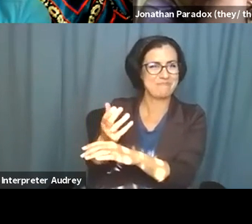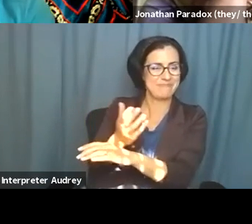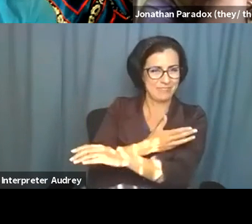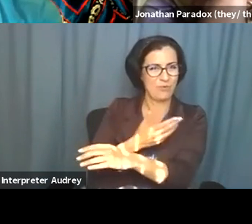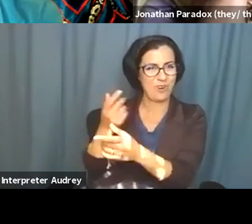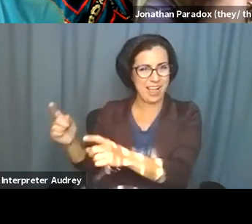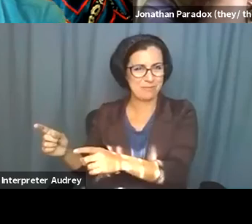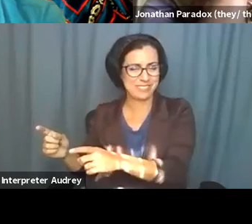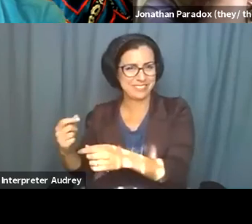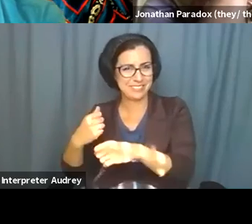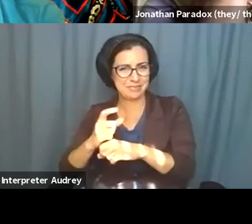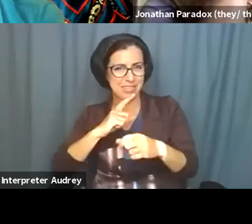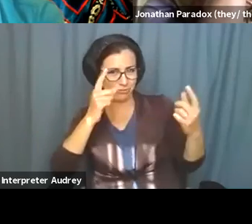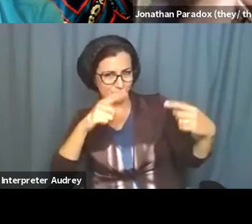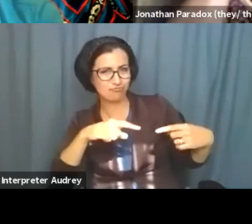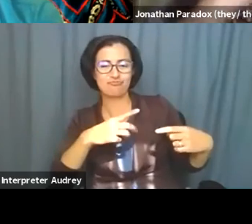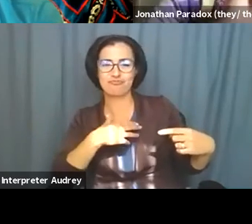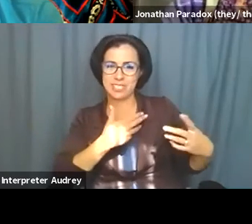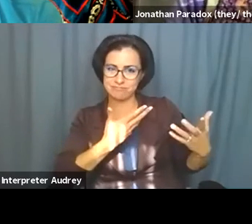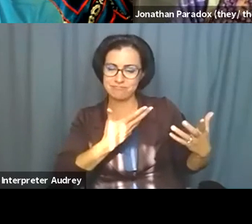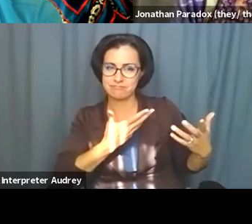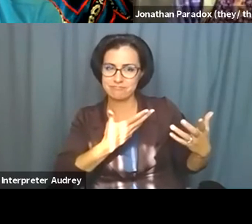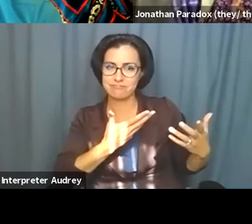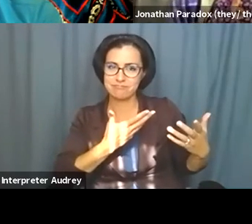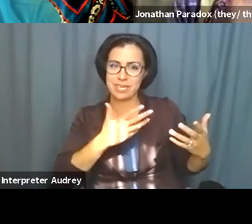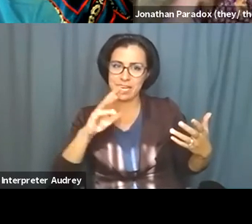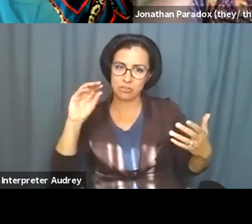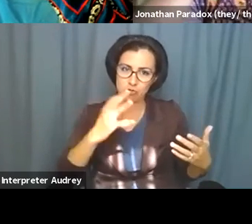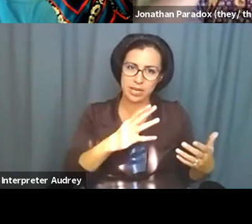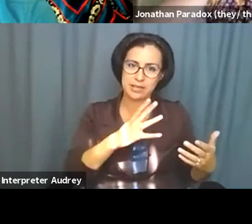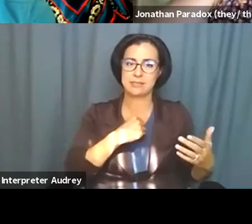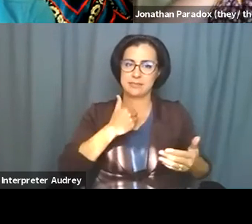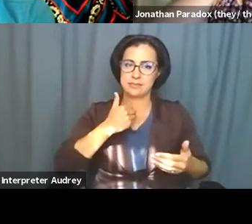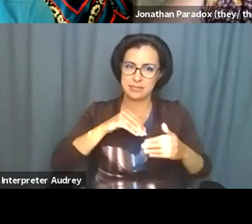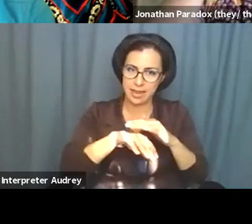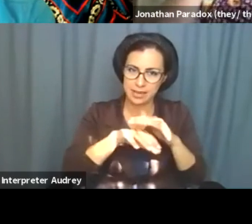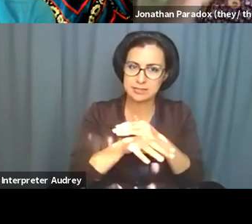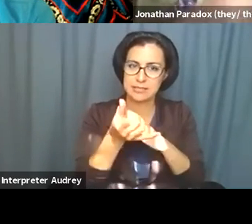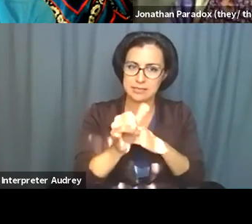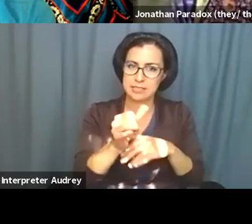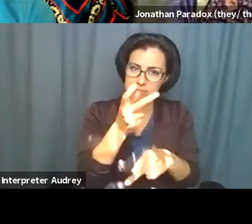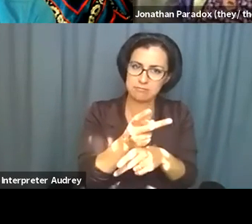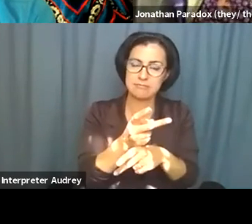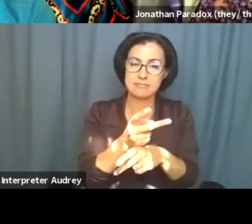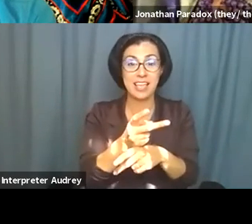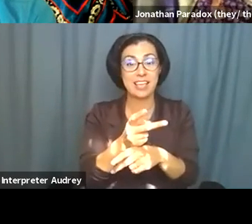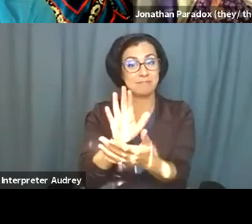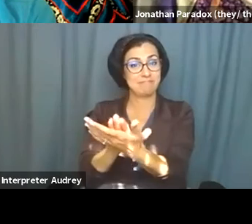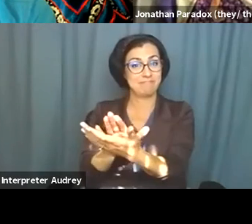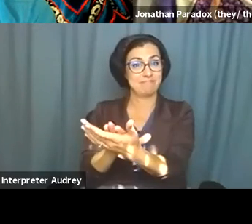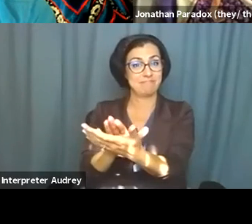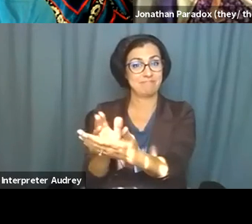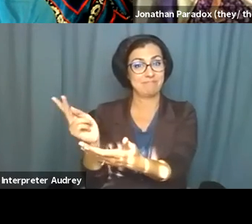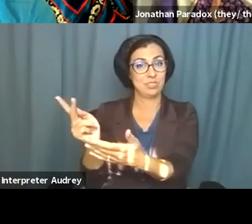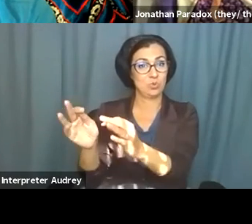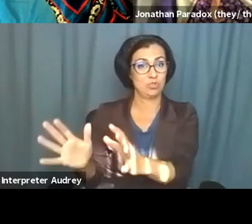that moment, um, with grace and, um, and accessibility for everyone. And, um, just big gigantic shout out though for our